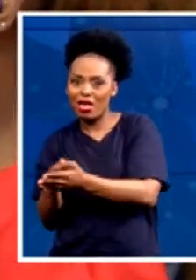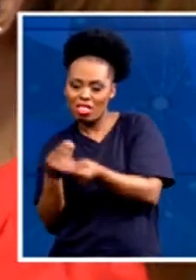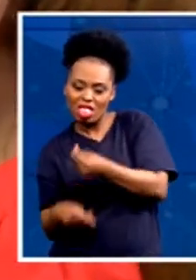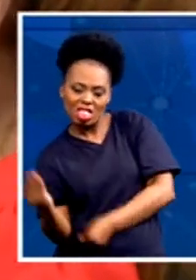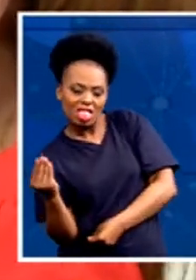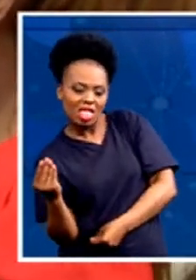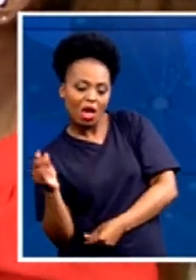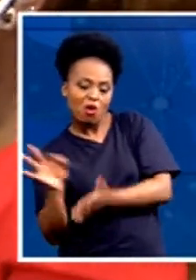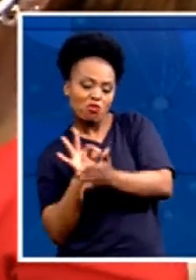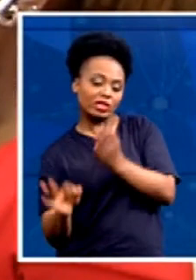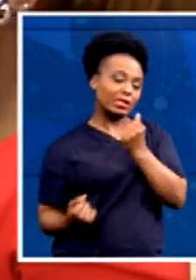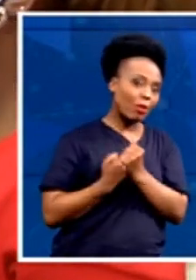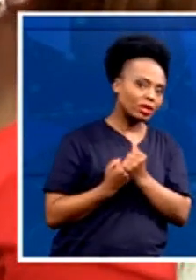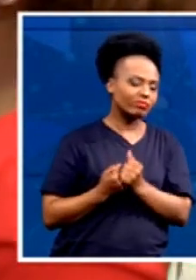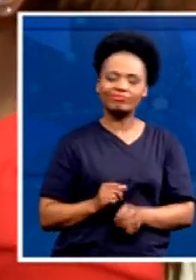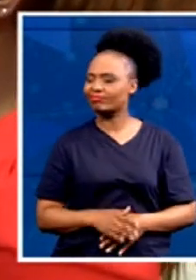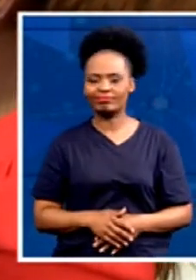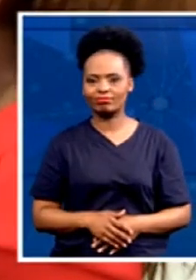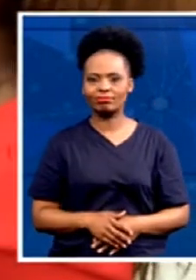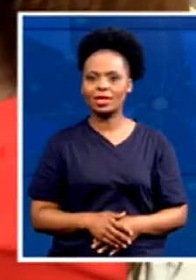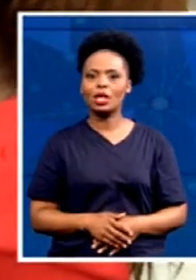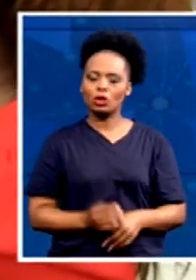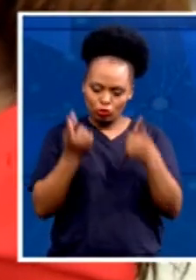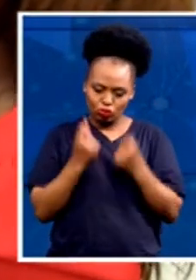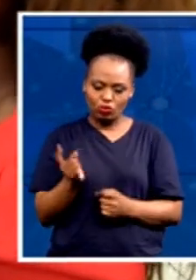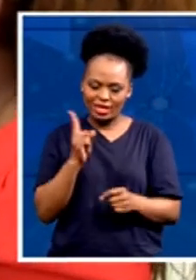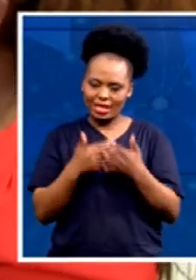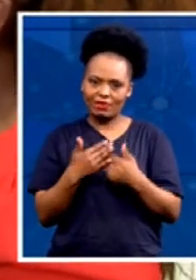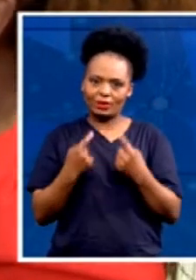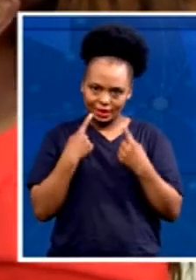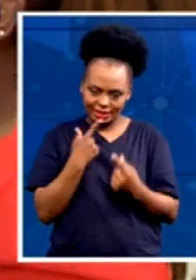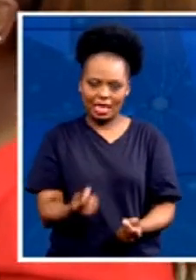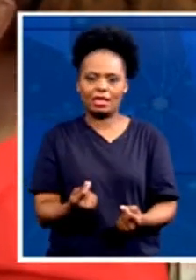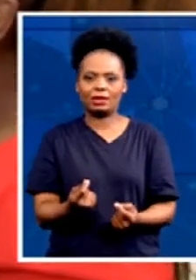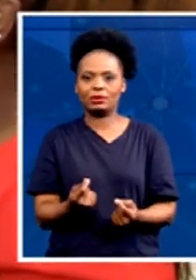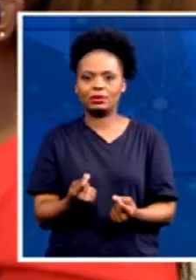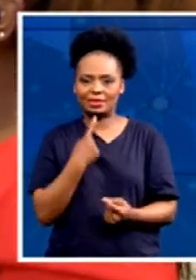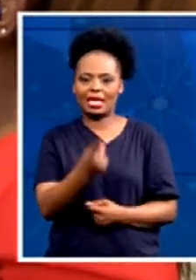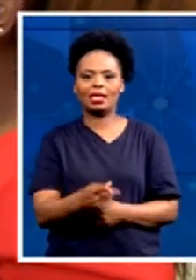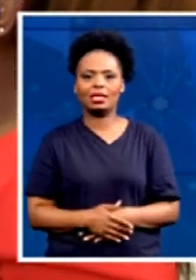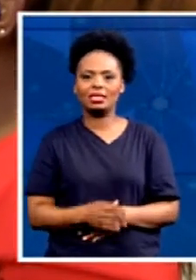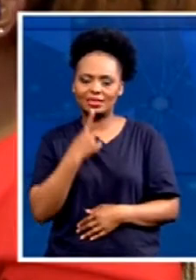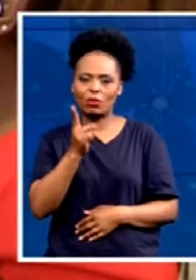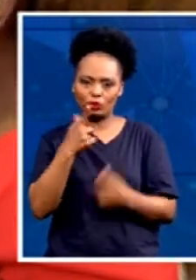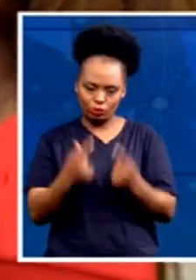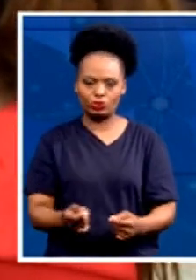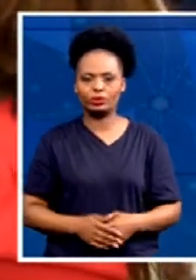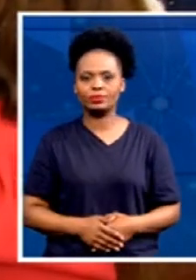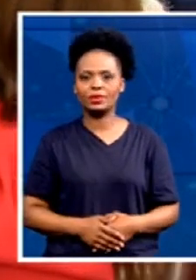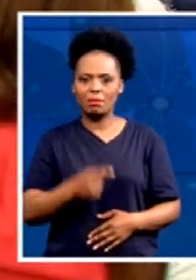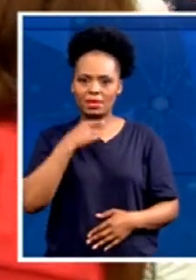say and we say what we do. And that makes me a firm believer of the party and that's why I'm standing as a candidate.